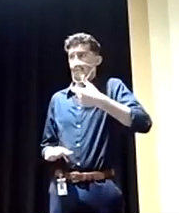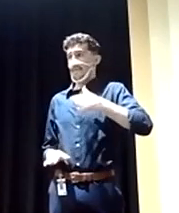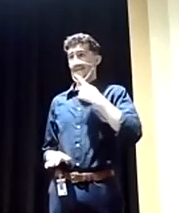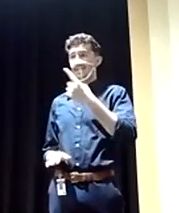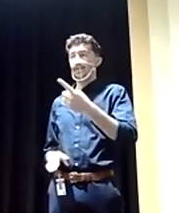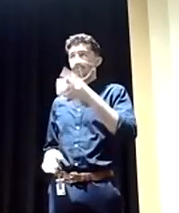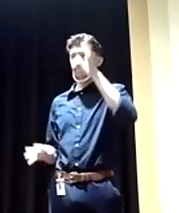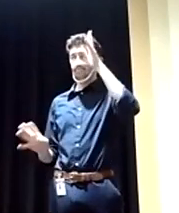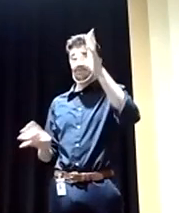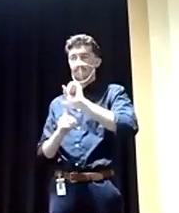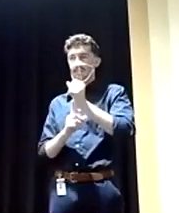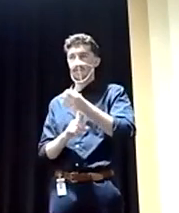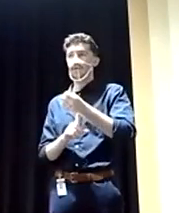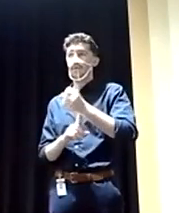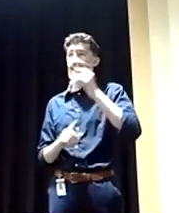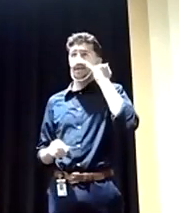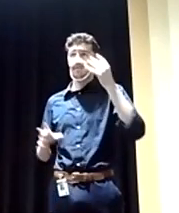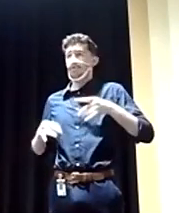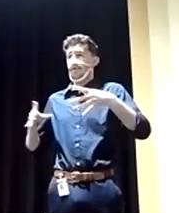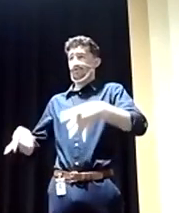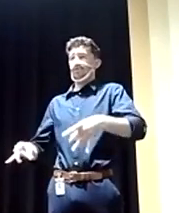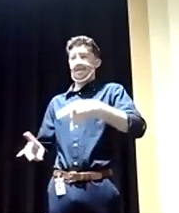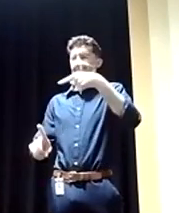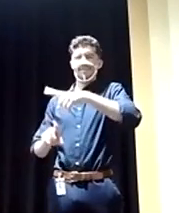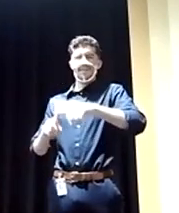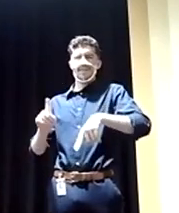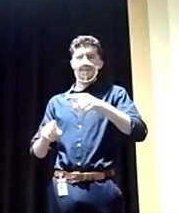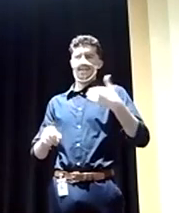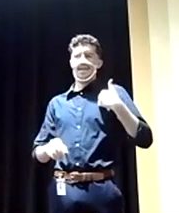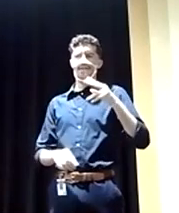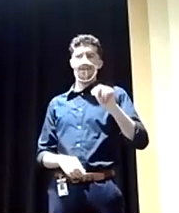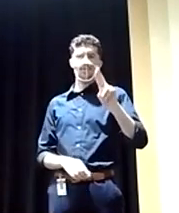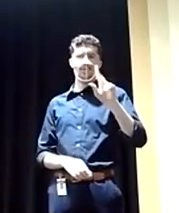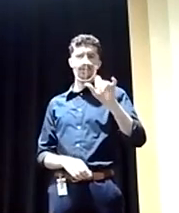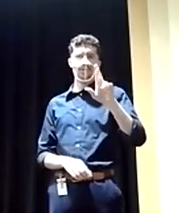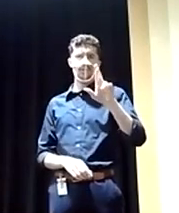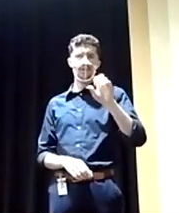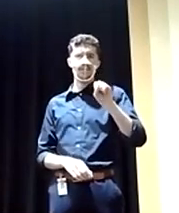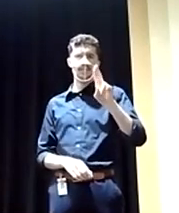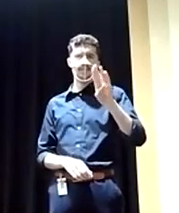I'm just making a scenario up, Australia, they can't have nuclear submarines, for example.